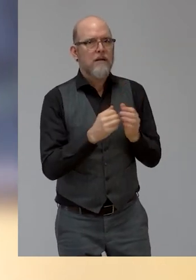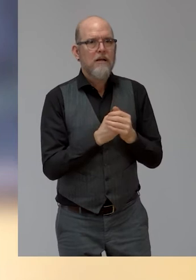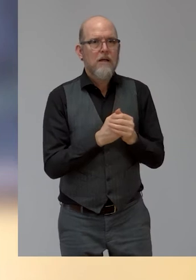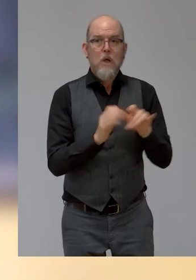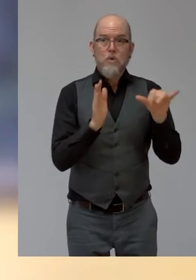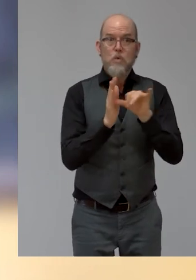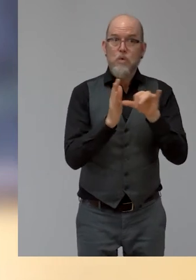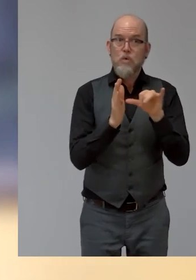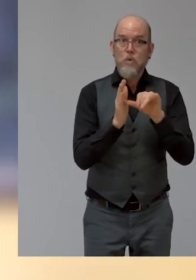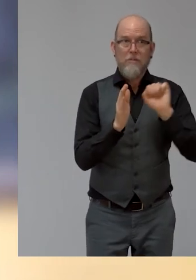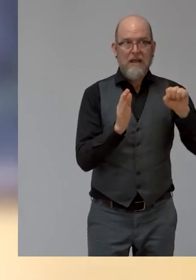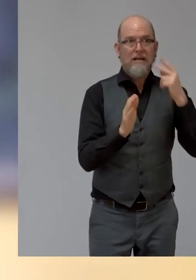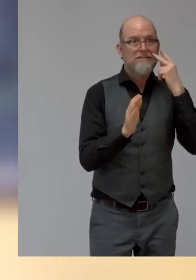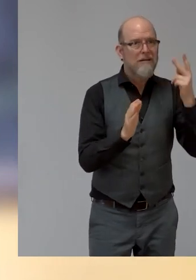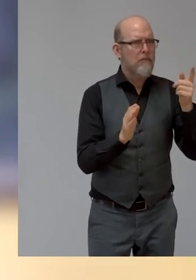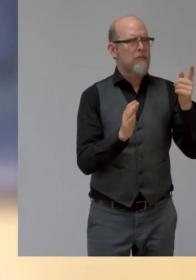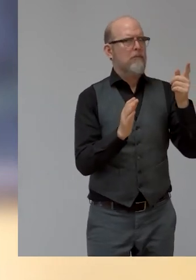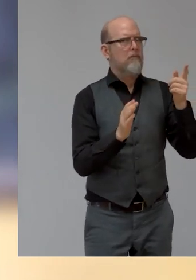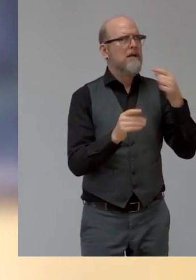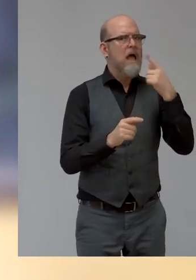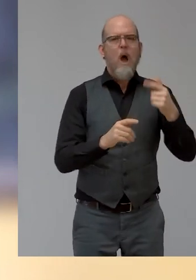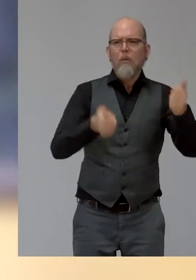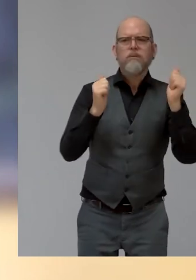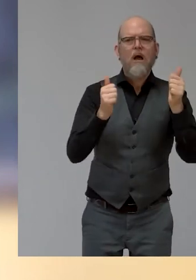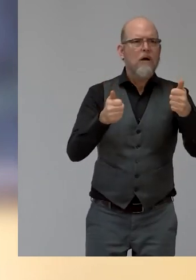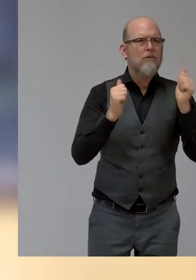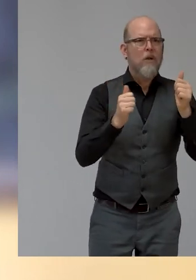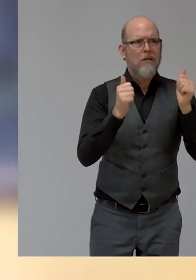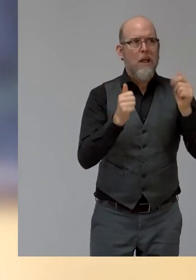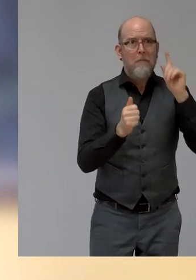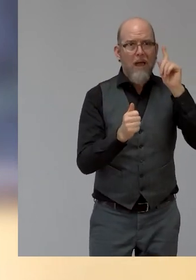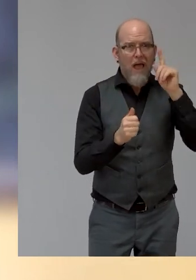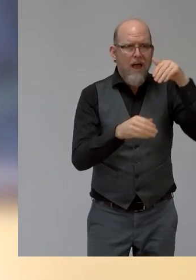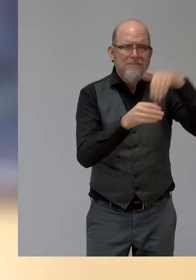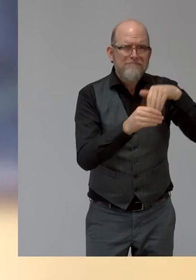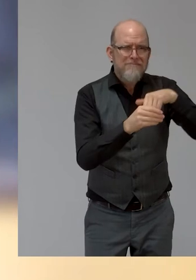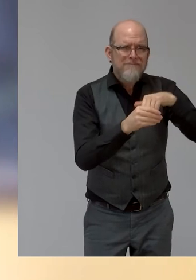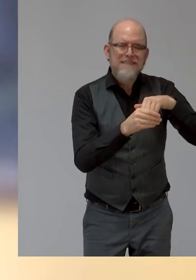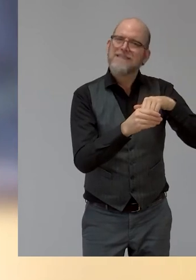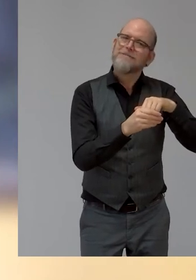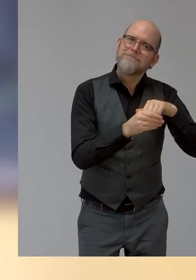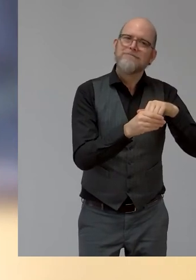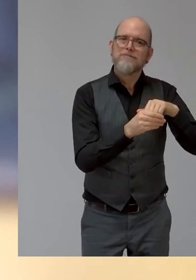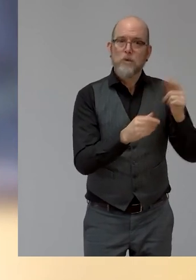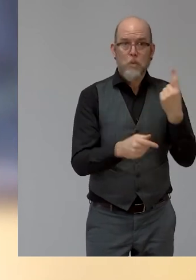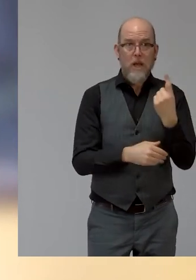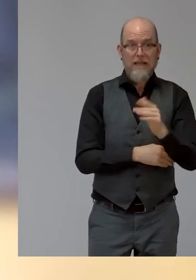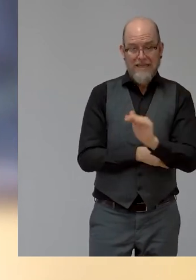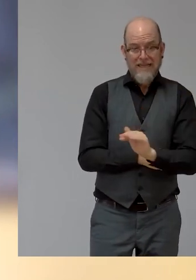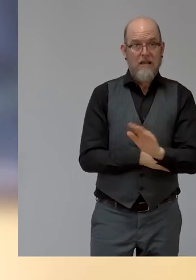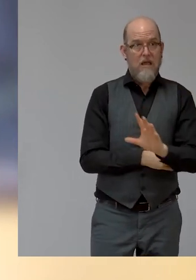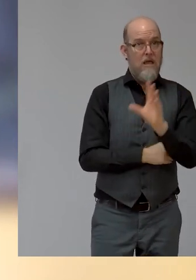fancy because you will see one child in Africa wearing this Iron Man hand or a Spider-Man hand or something. These are very